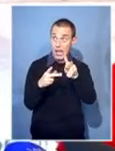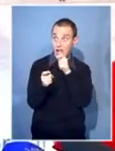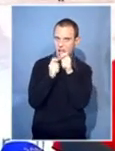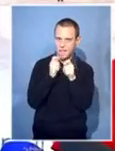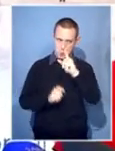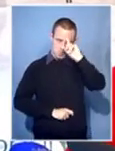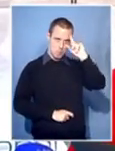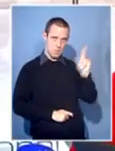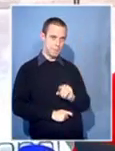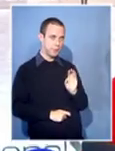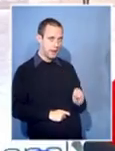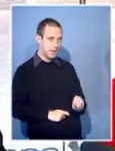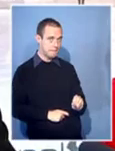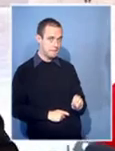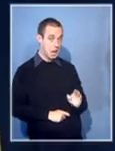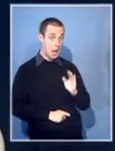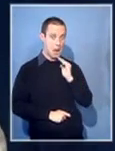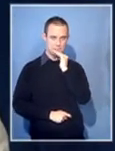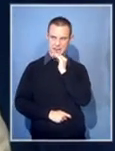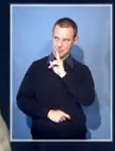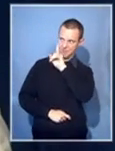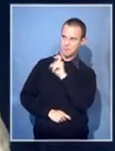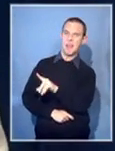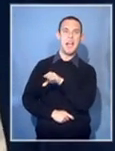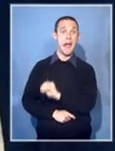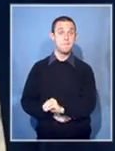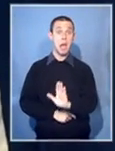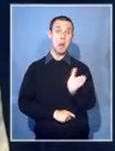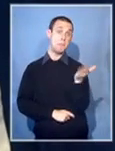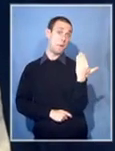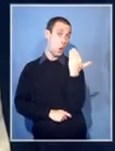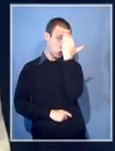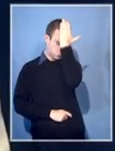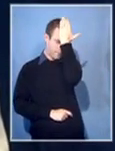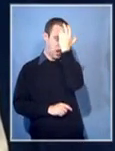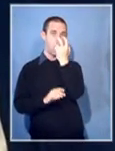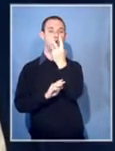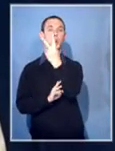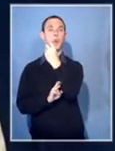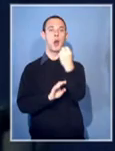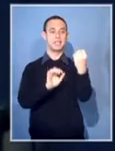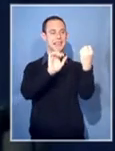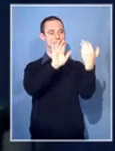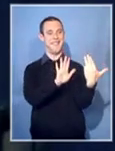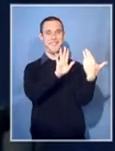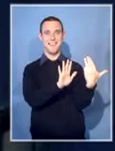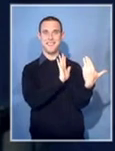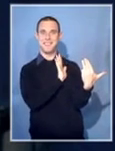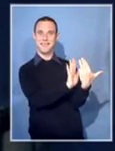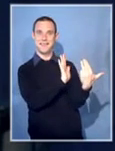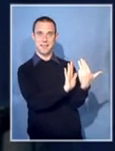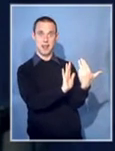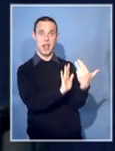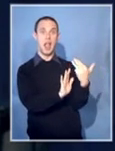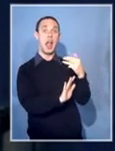release the so-called spy tapes that are believed to have formed the basis of a 2009 NPA decision to